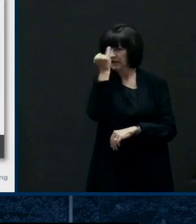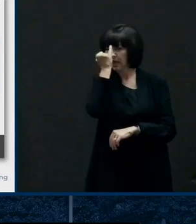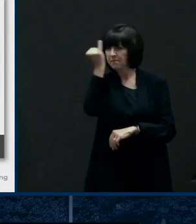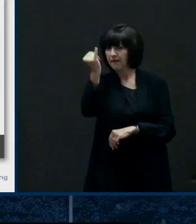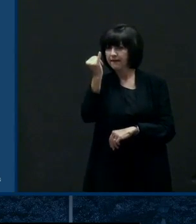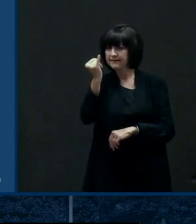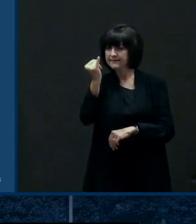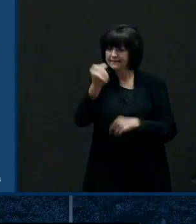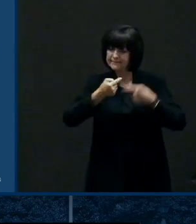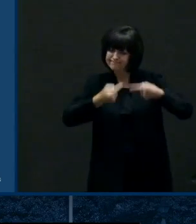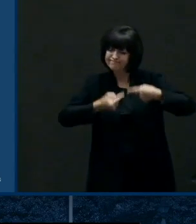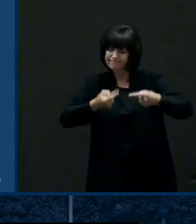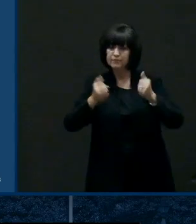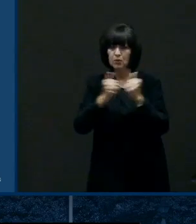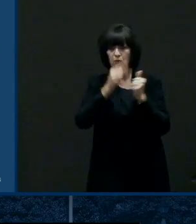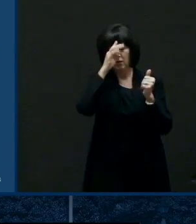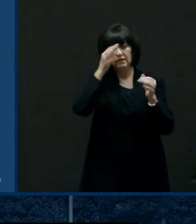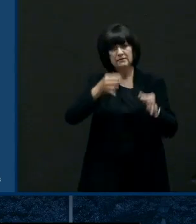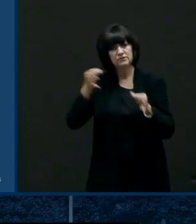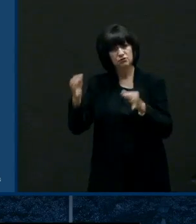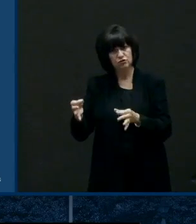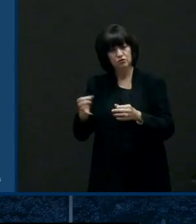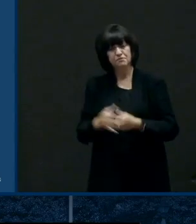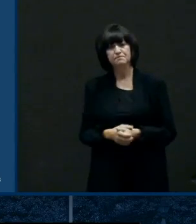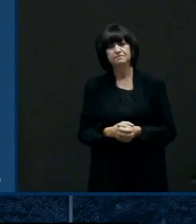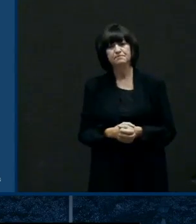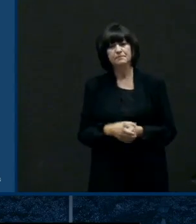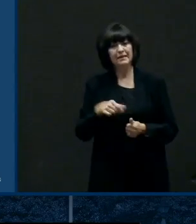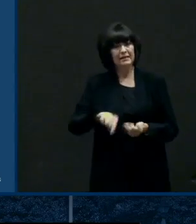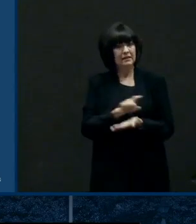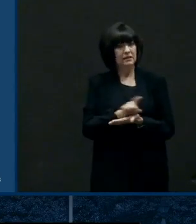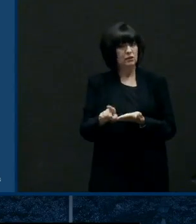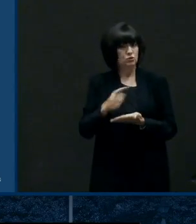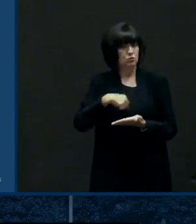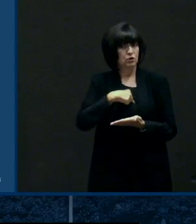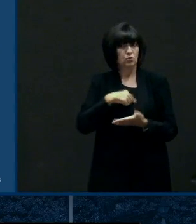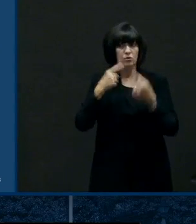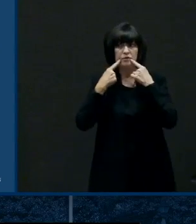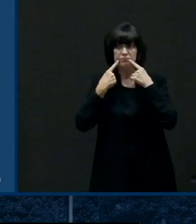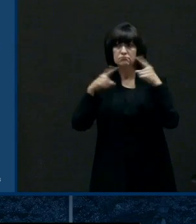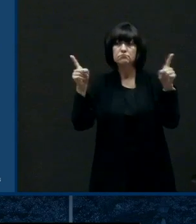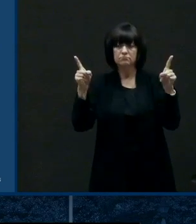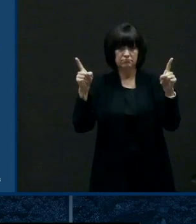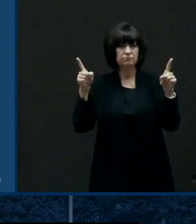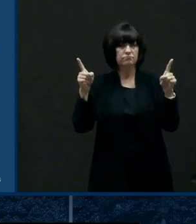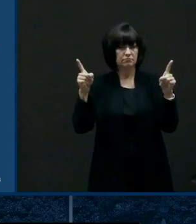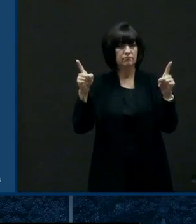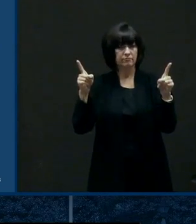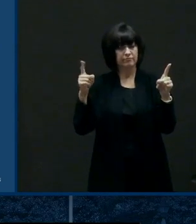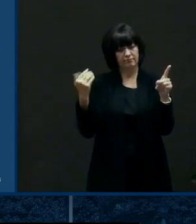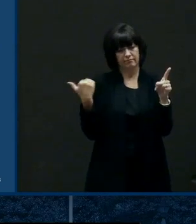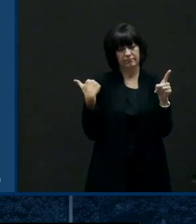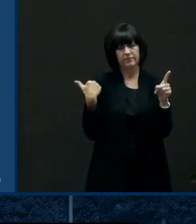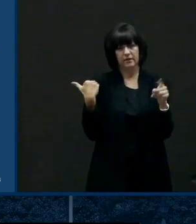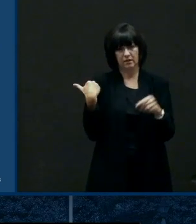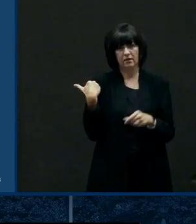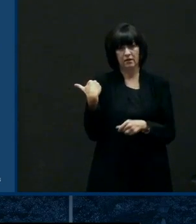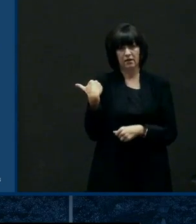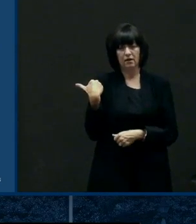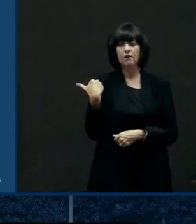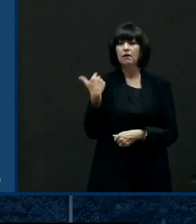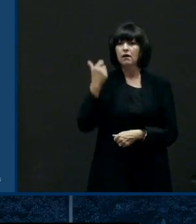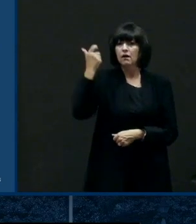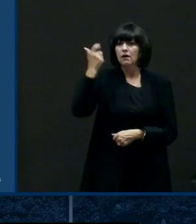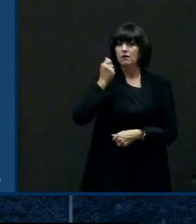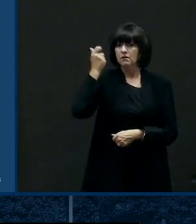decision so we did announce this week uh support uh recognizing that the additional unemployment benefits uh from the